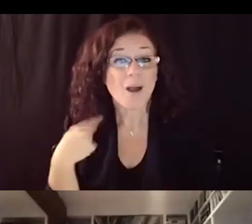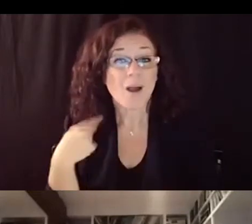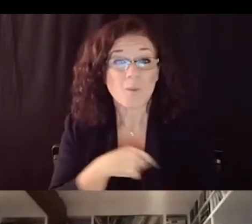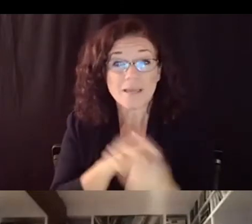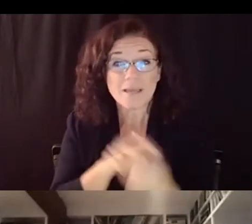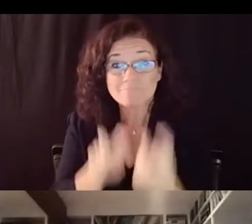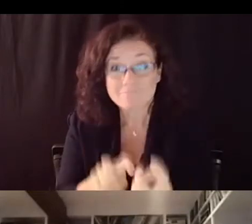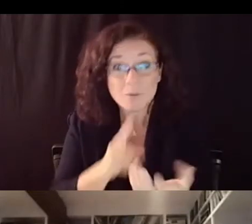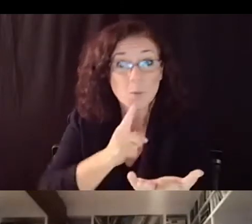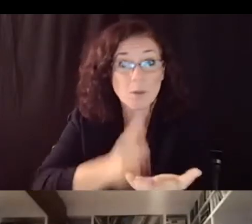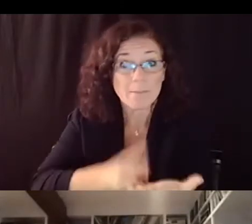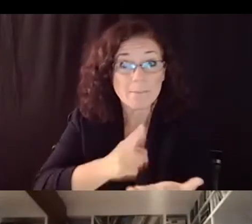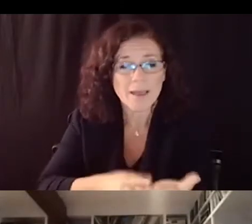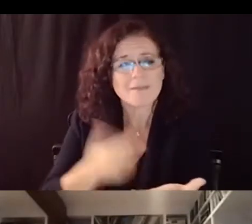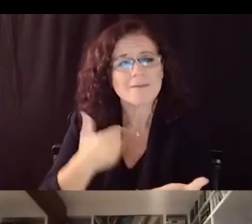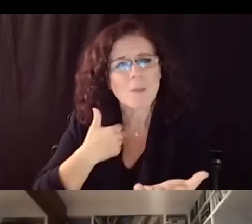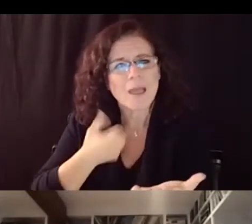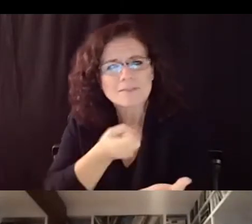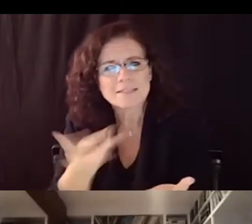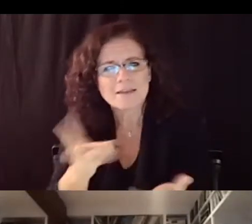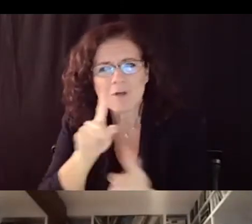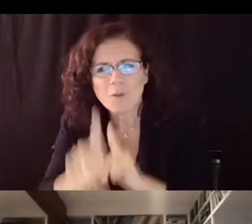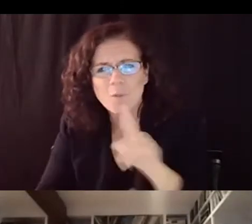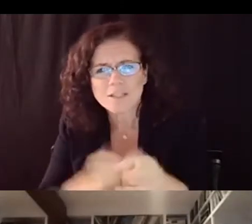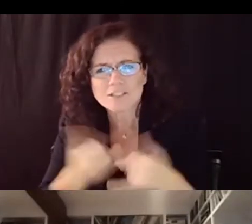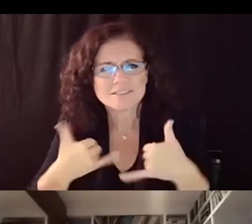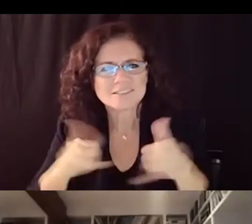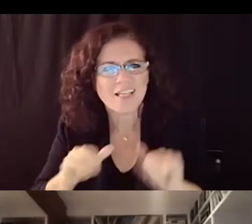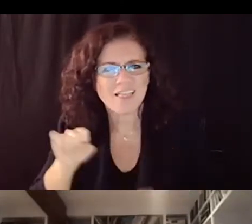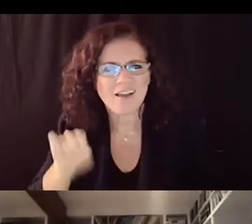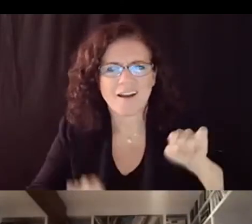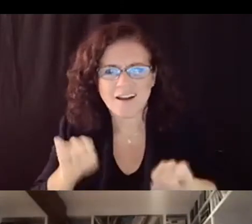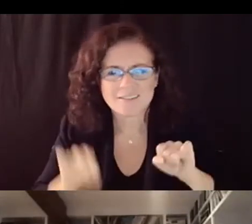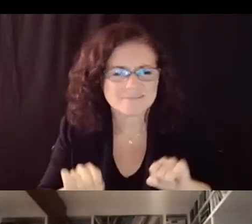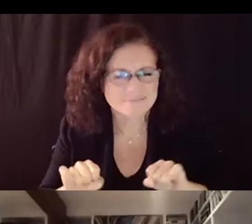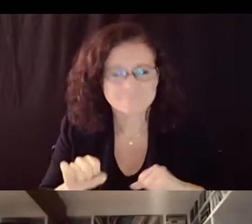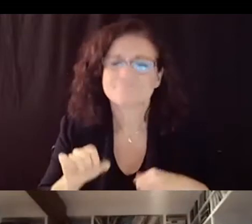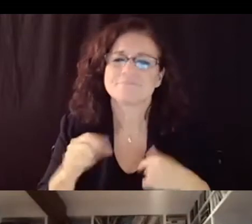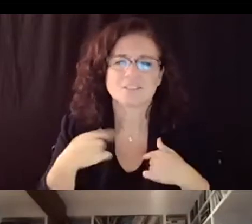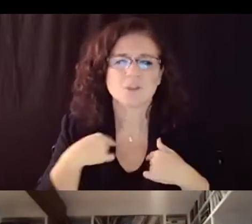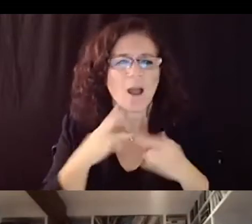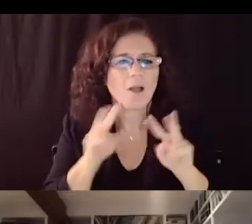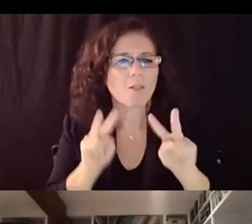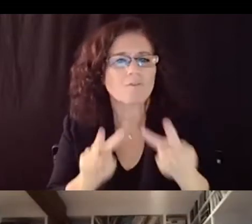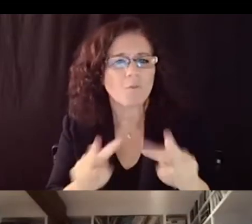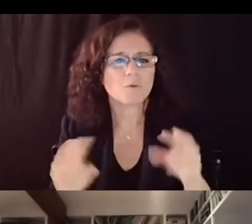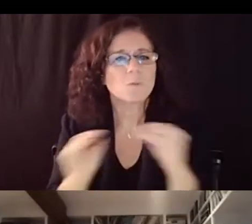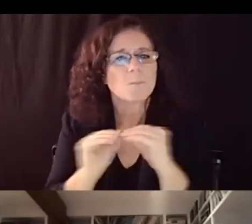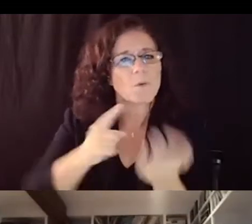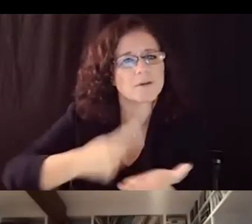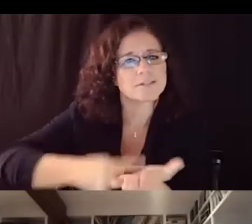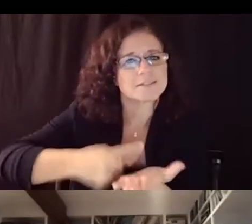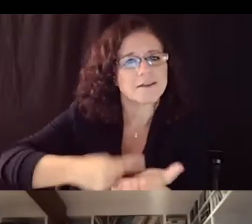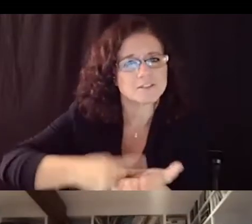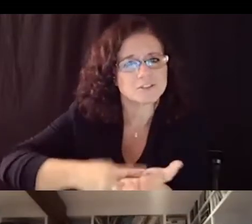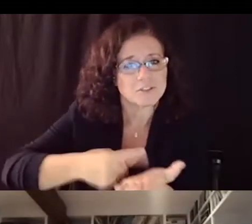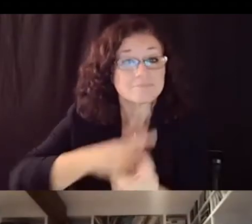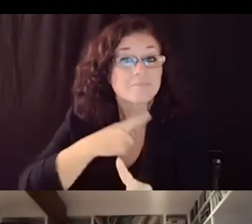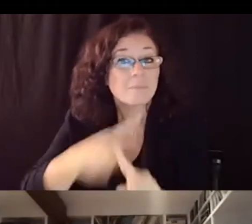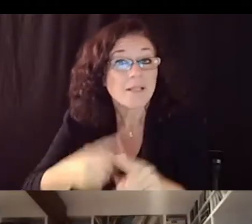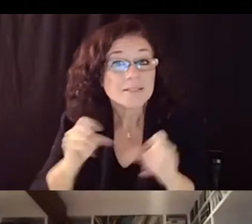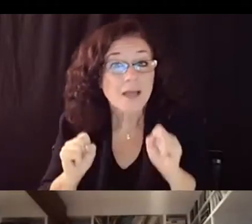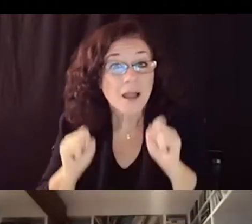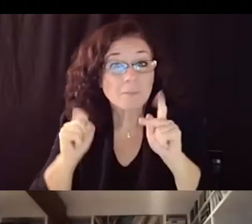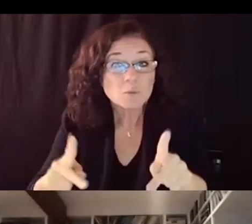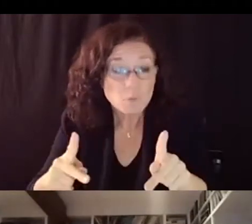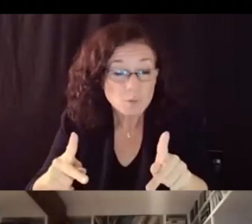look forward to continued conversations um and uh opportunities to ask further questions to help share